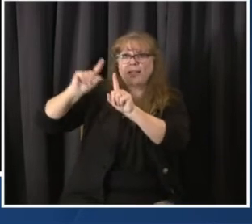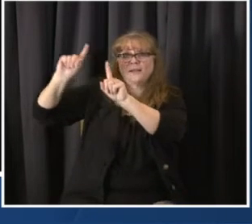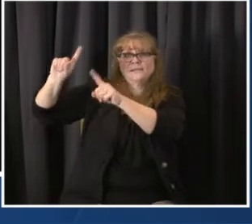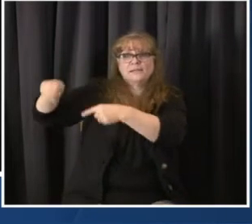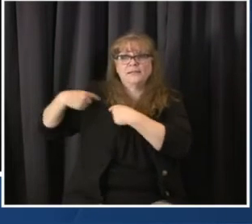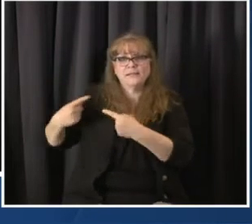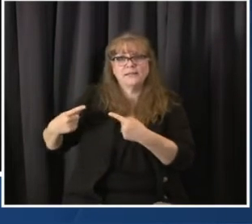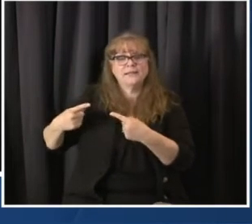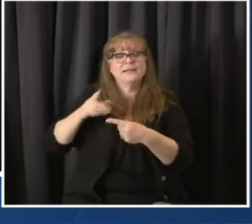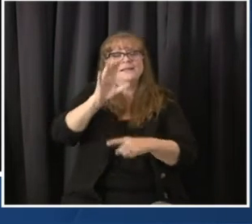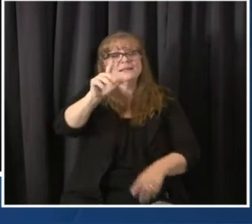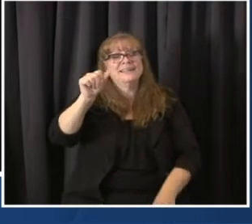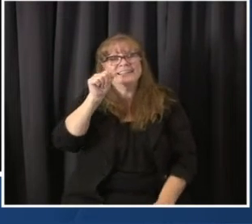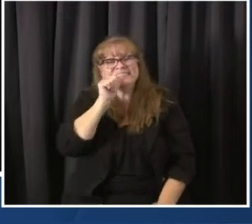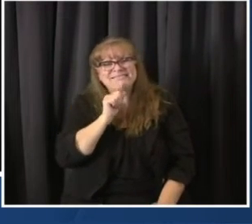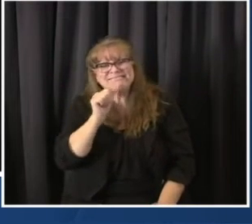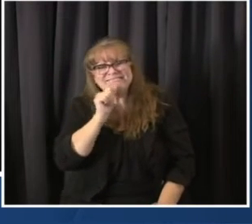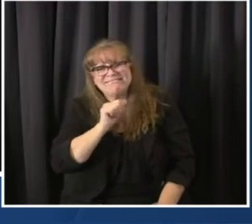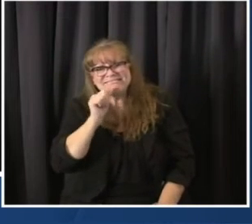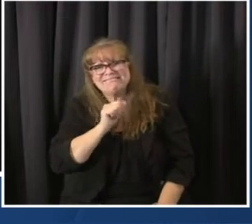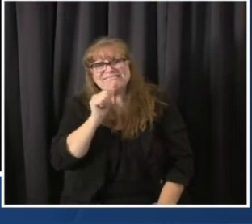Thank you. And I'm happy to take some questions.